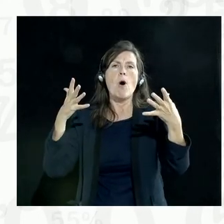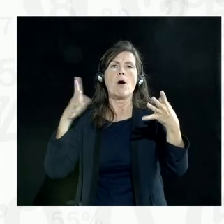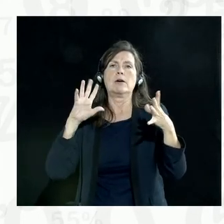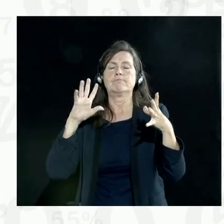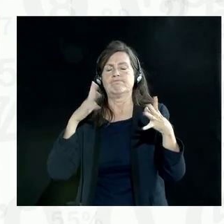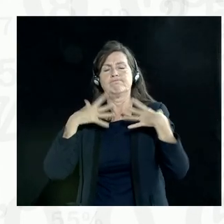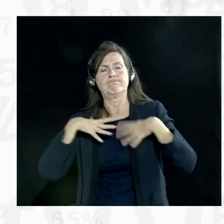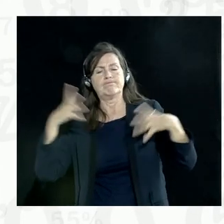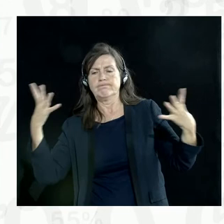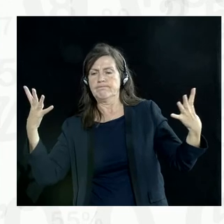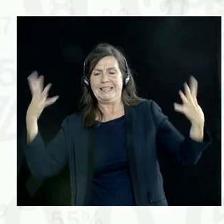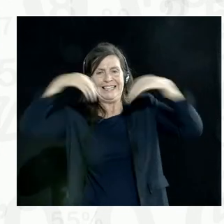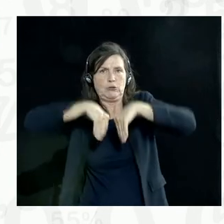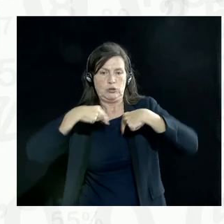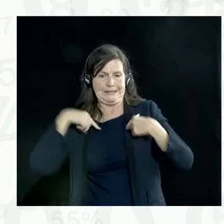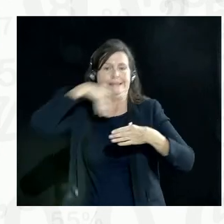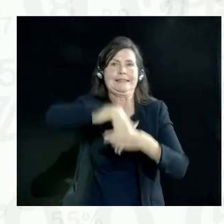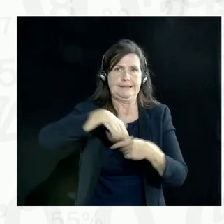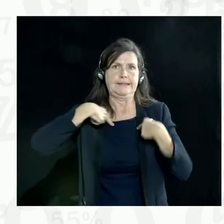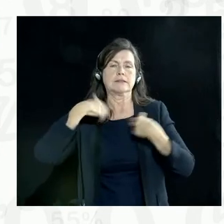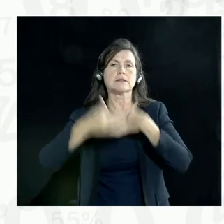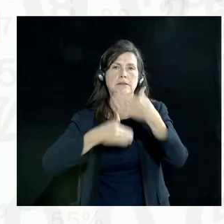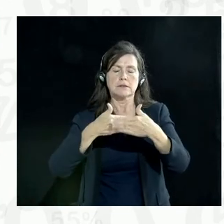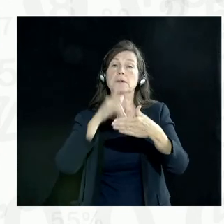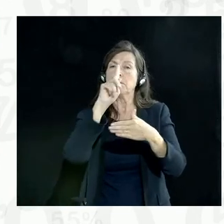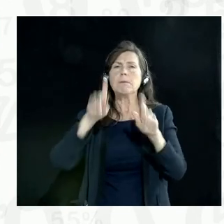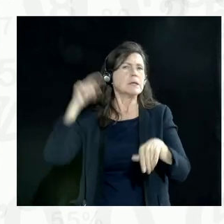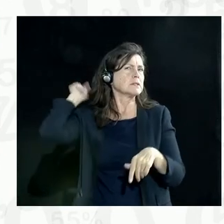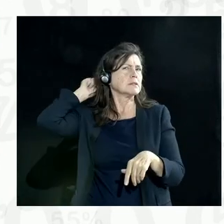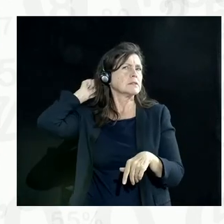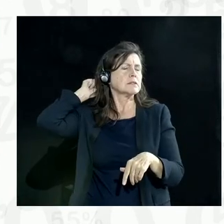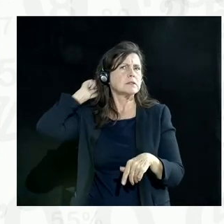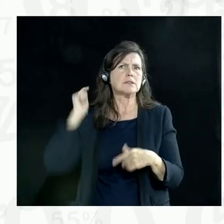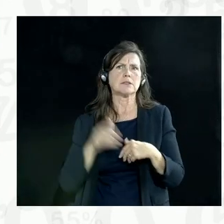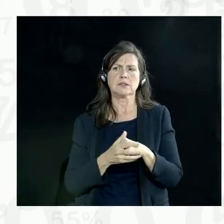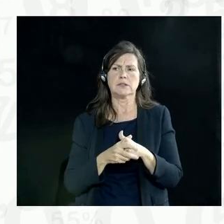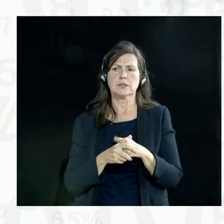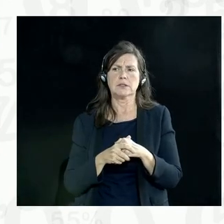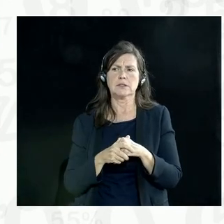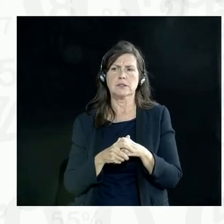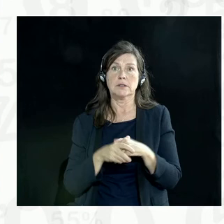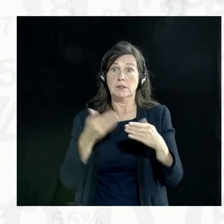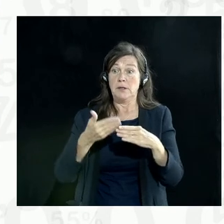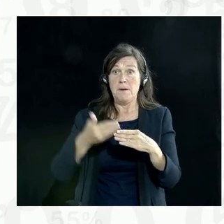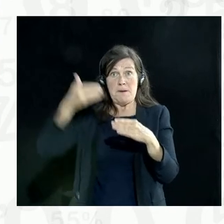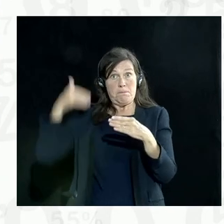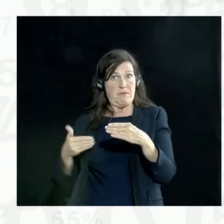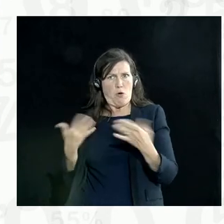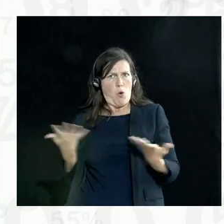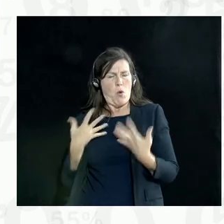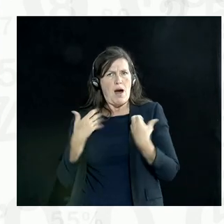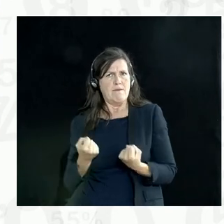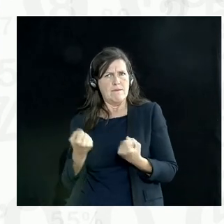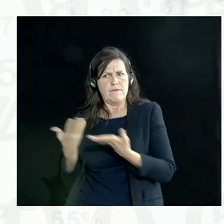And when we talk about imperfections, we should also keep in mind what were the prior alternatives or prior systems that were there, because